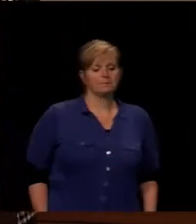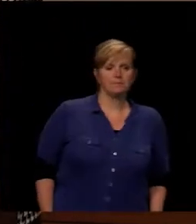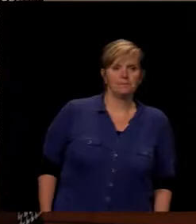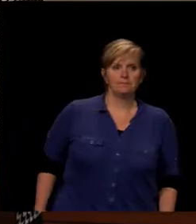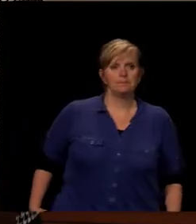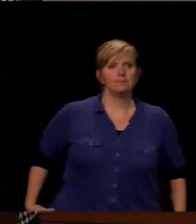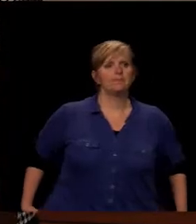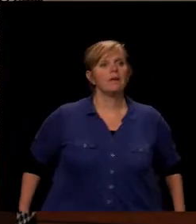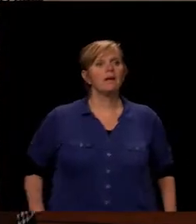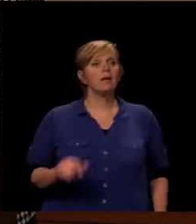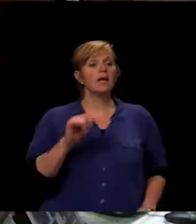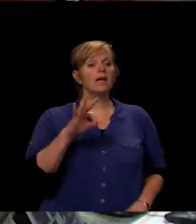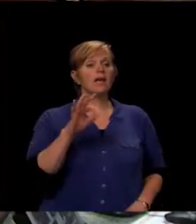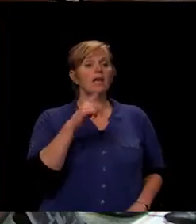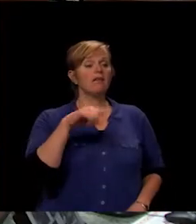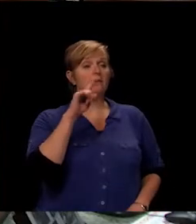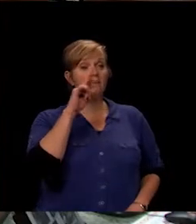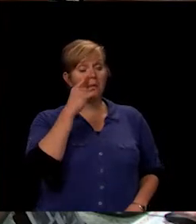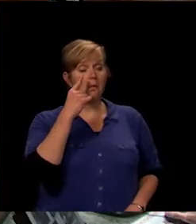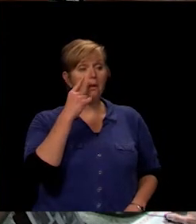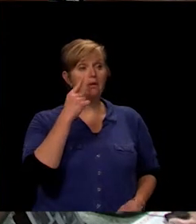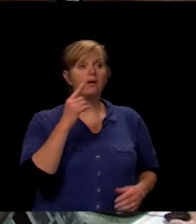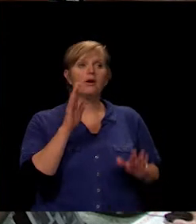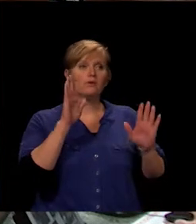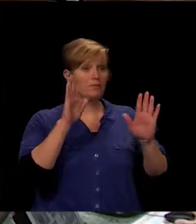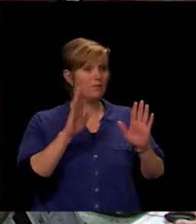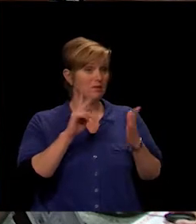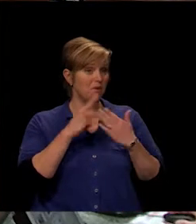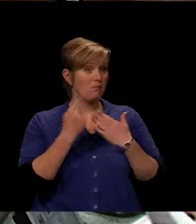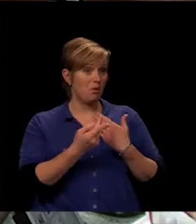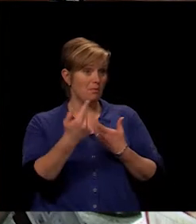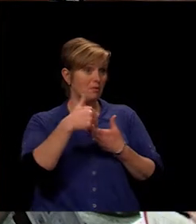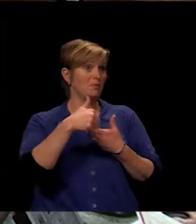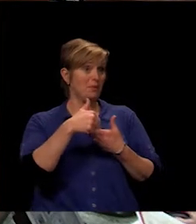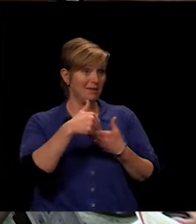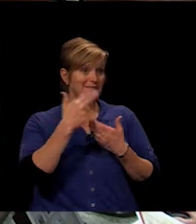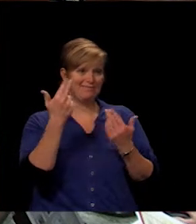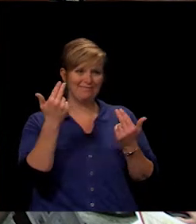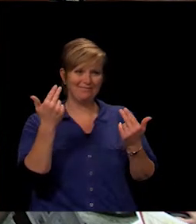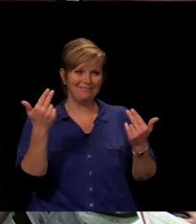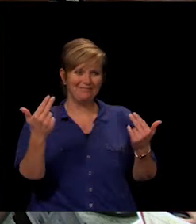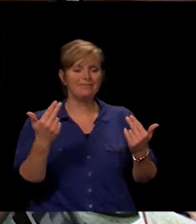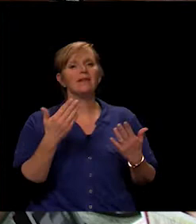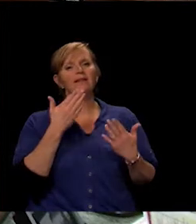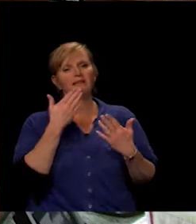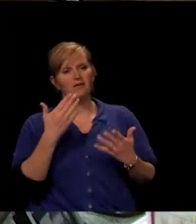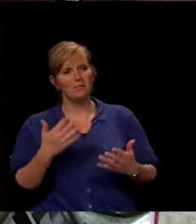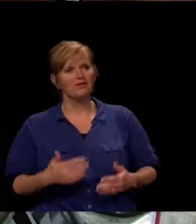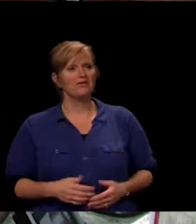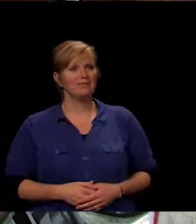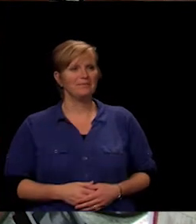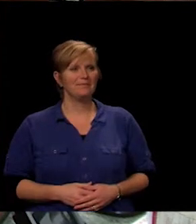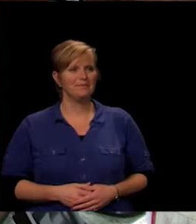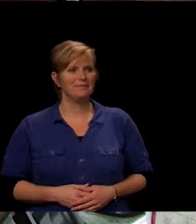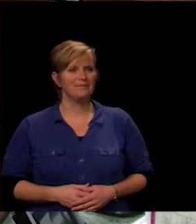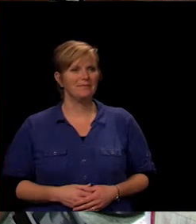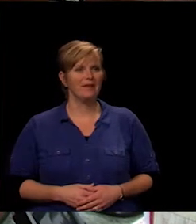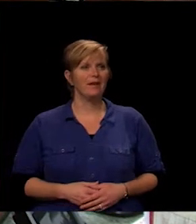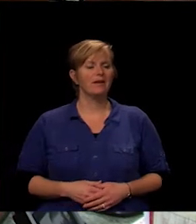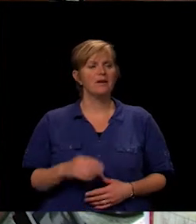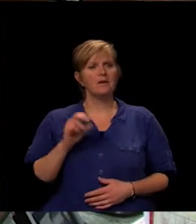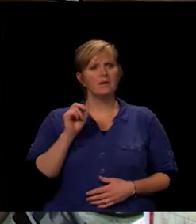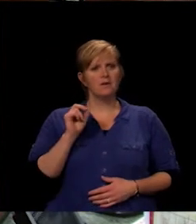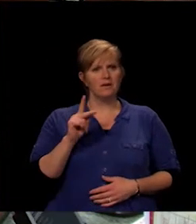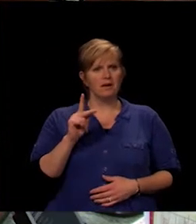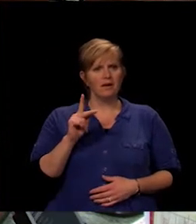In case you're bored, this would be a great program to join. Thank you very much. So we have about